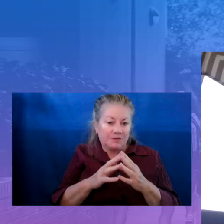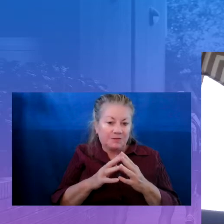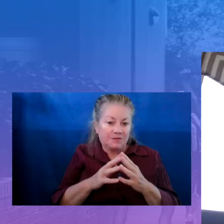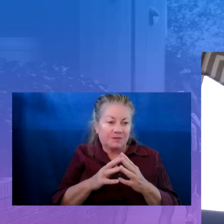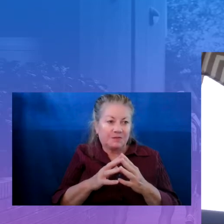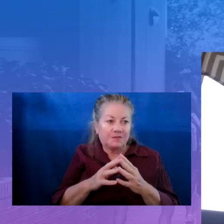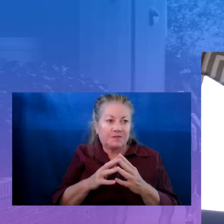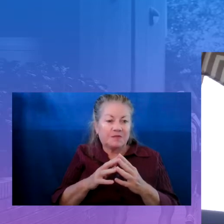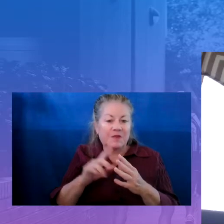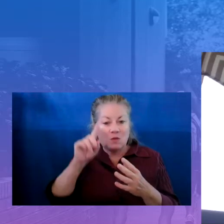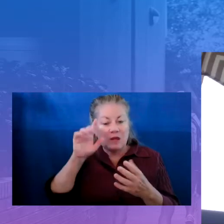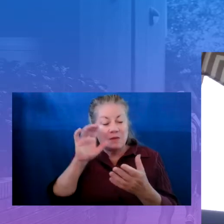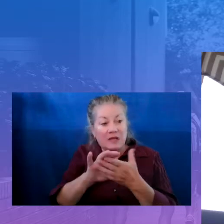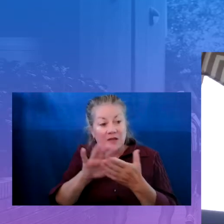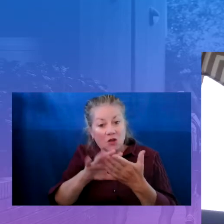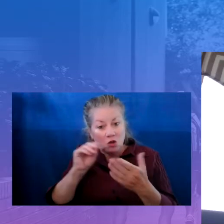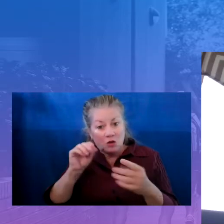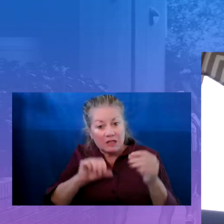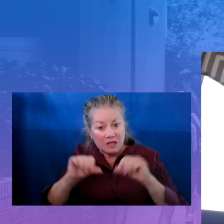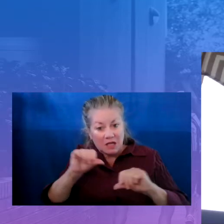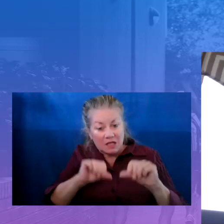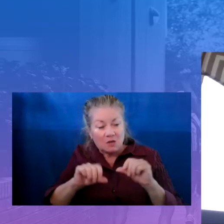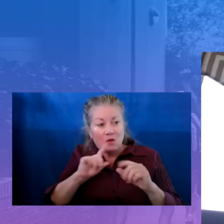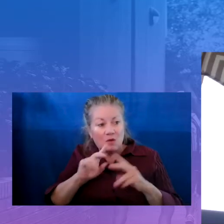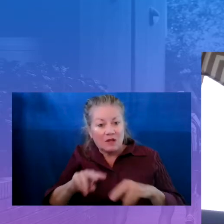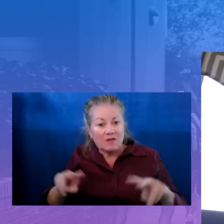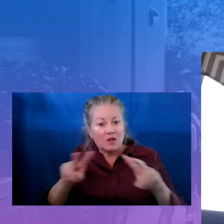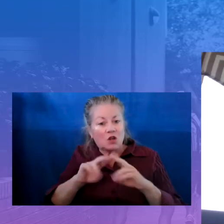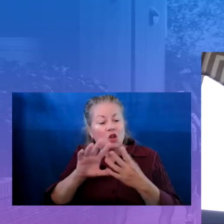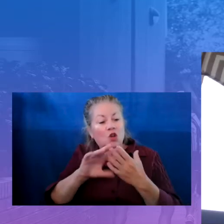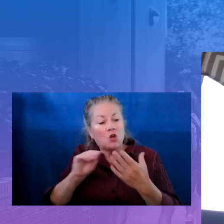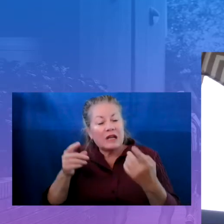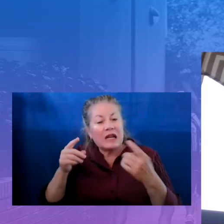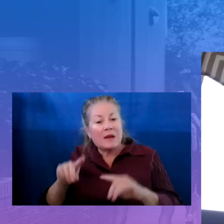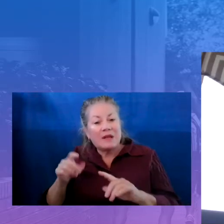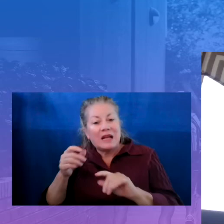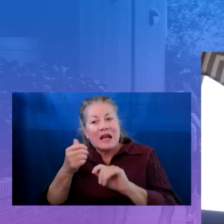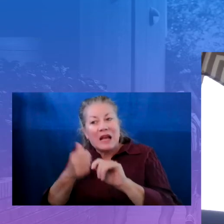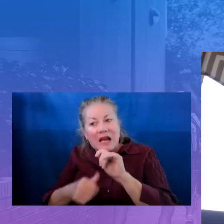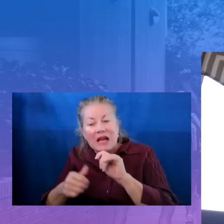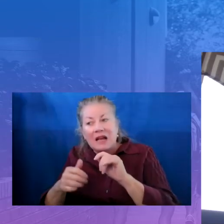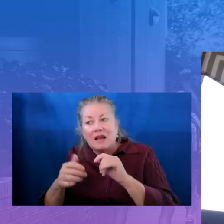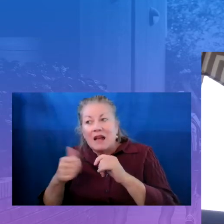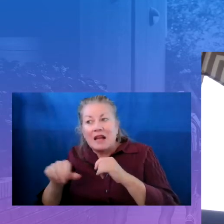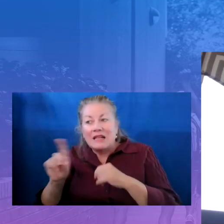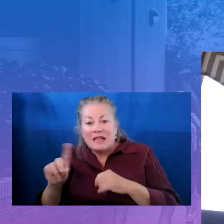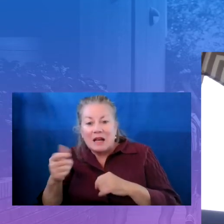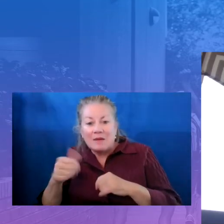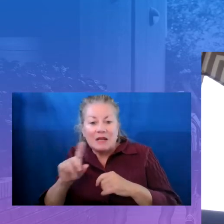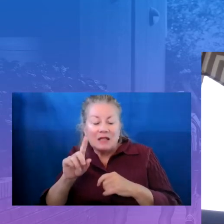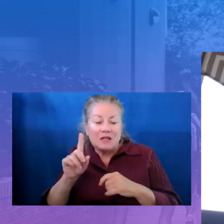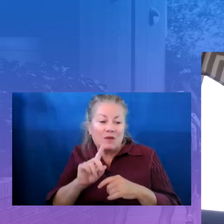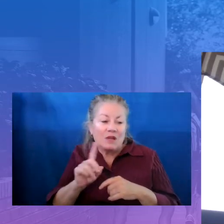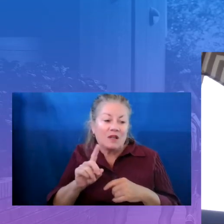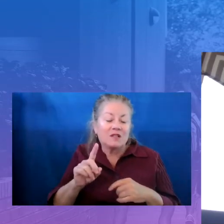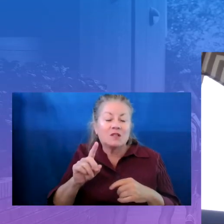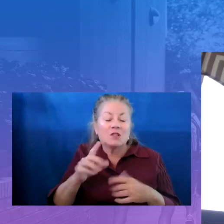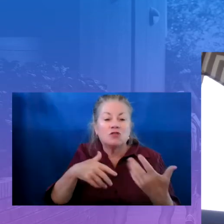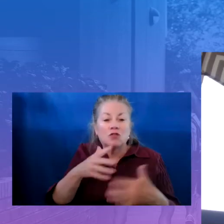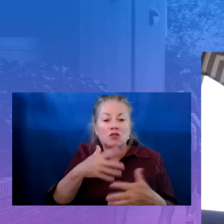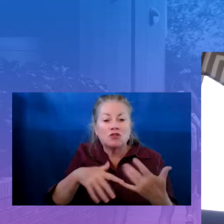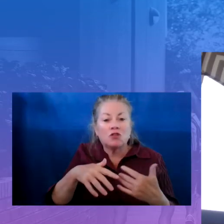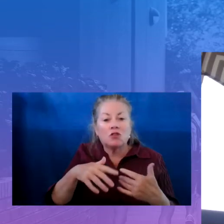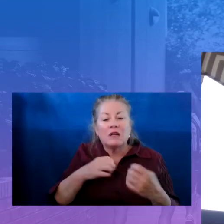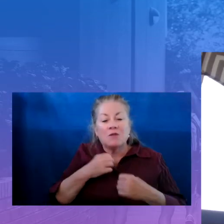learning happens anytime, anywhere, that it is social, emotional, and cognitive. And we had a shared commitment that